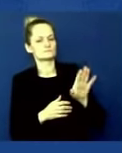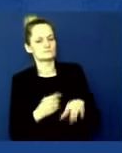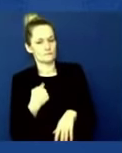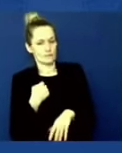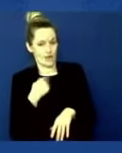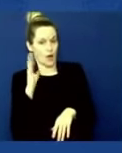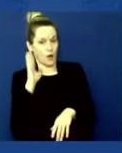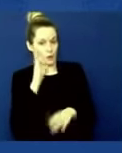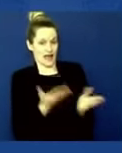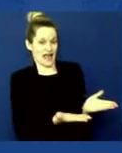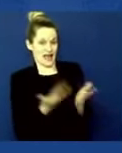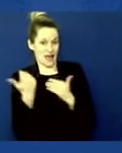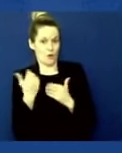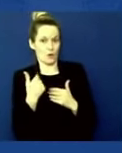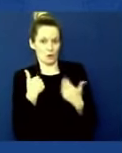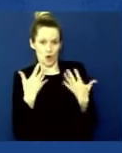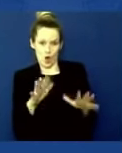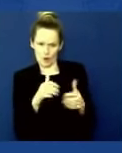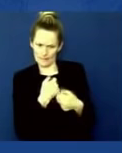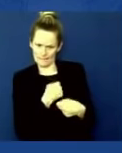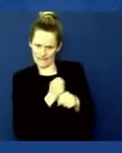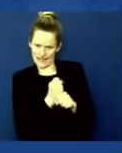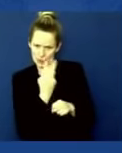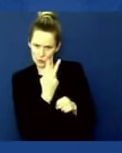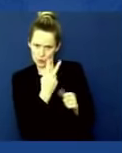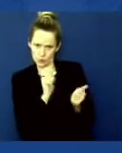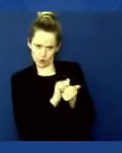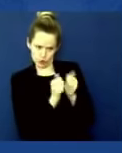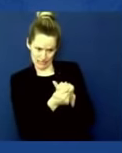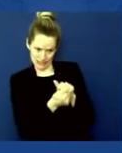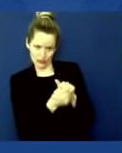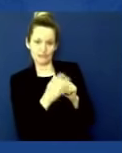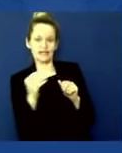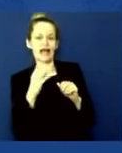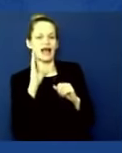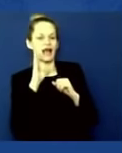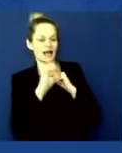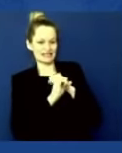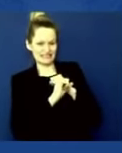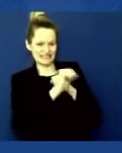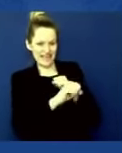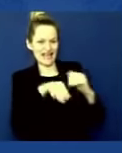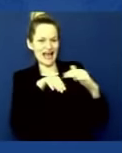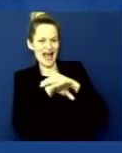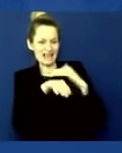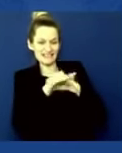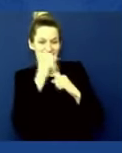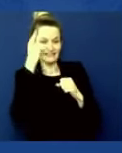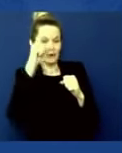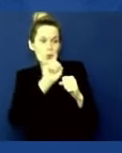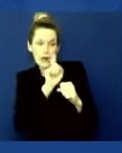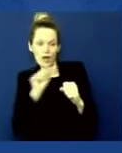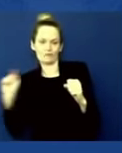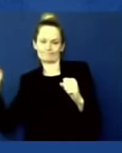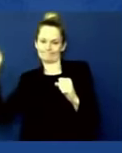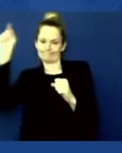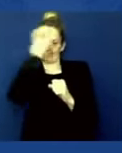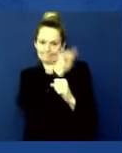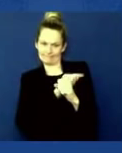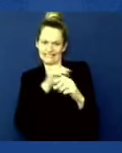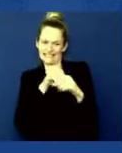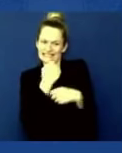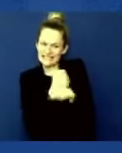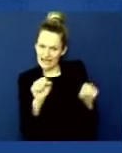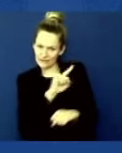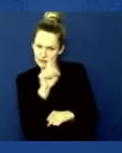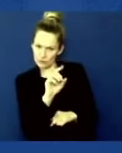access around the airport and the safe zone. And we've done a number of things. Again, I don't want to get into detail about.